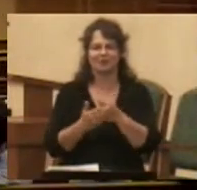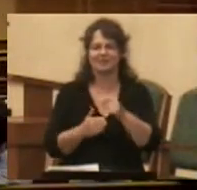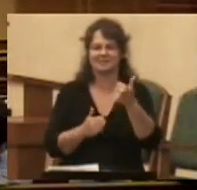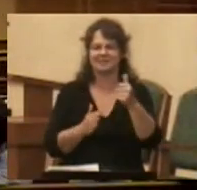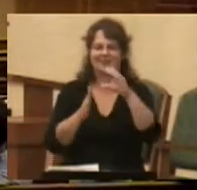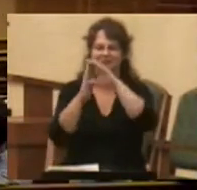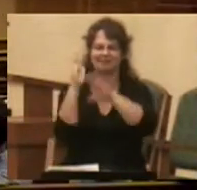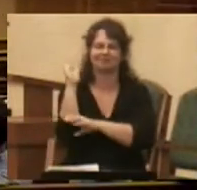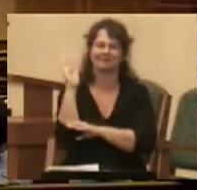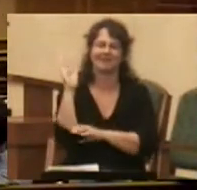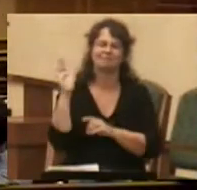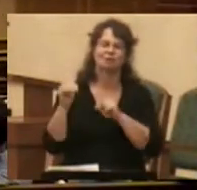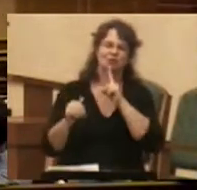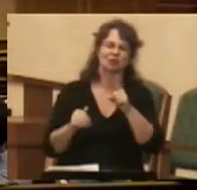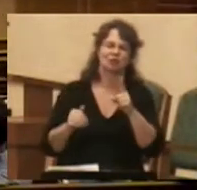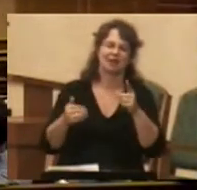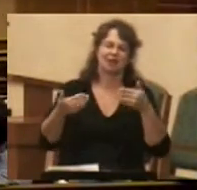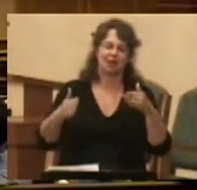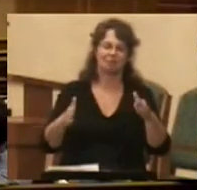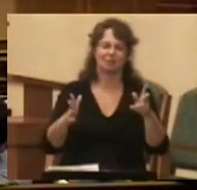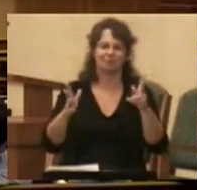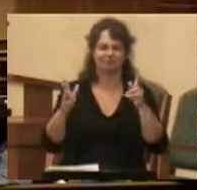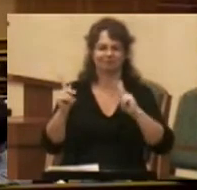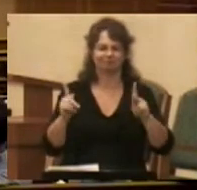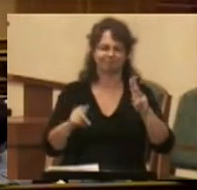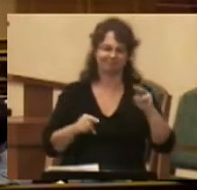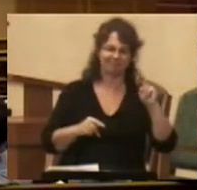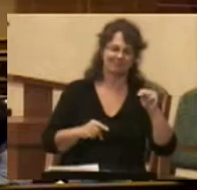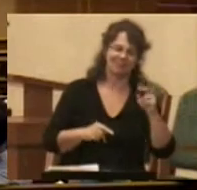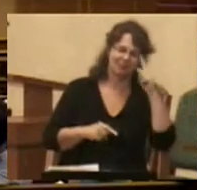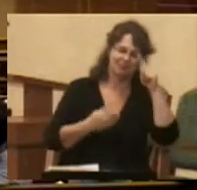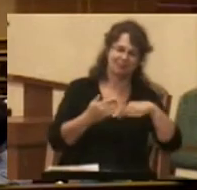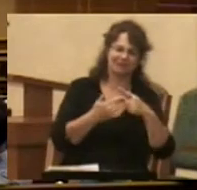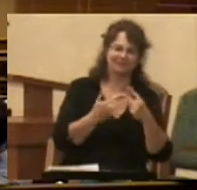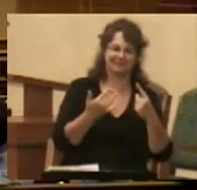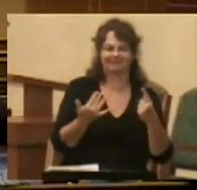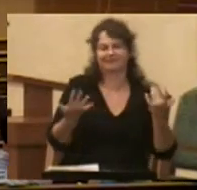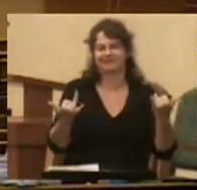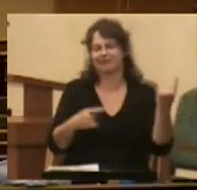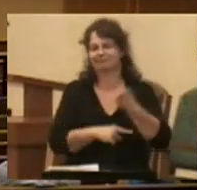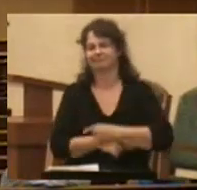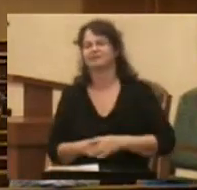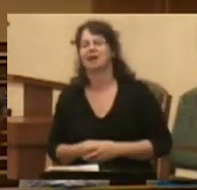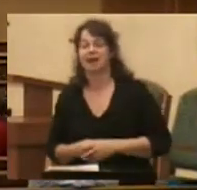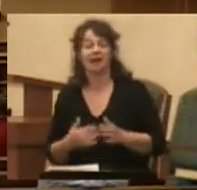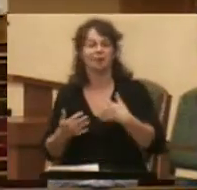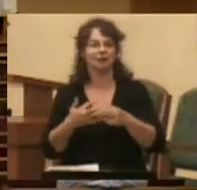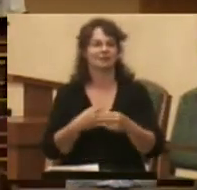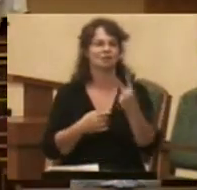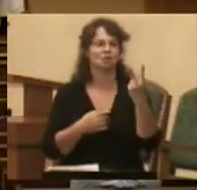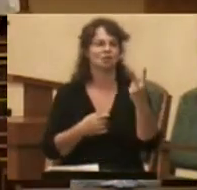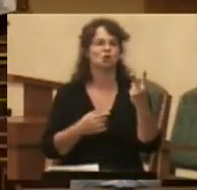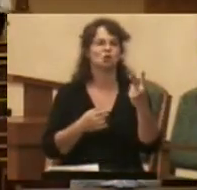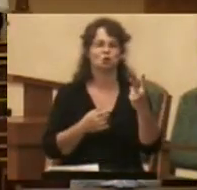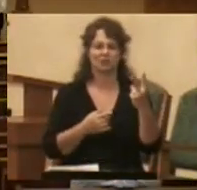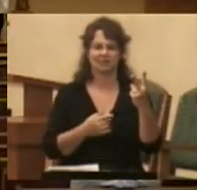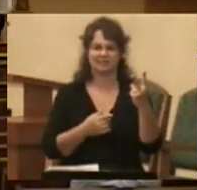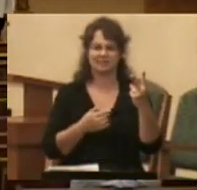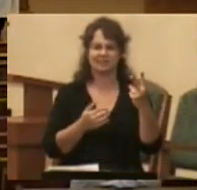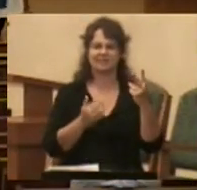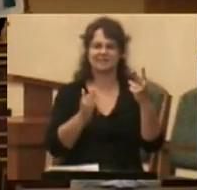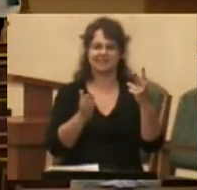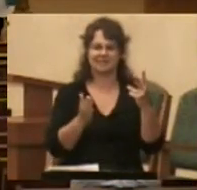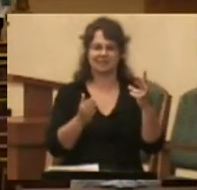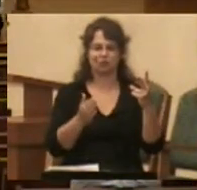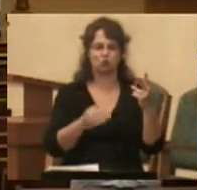swipe at it in our day. A week ago, you heard that there are two sections or two tables of the law.